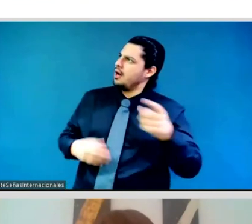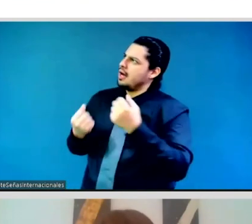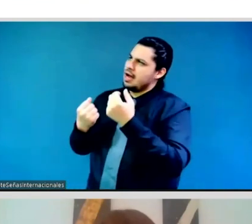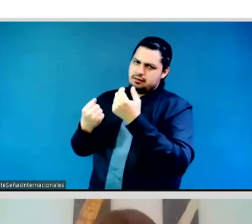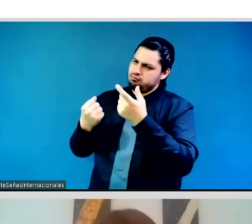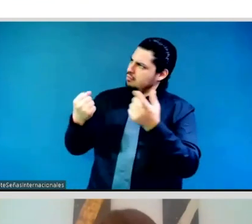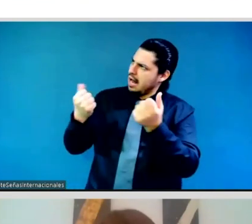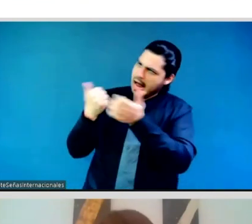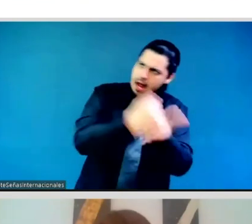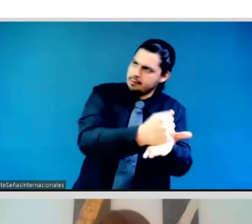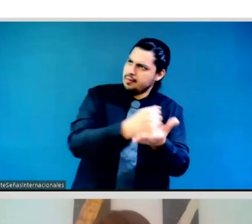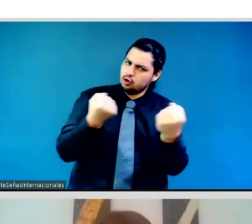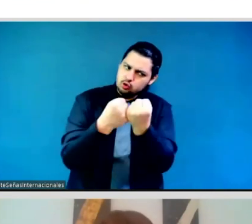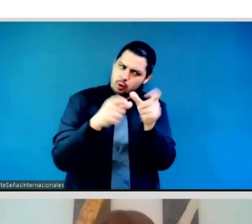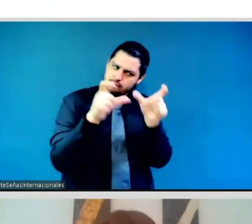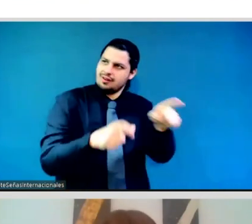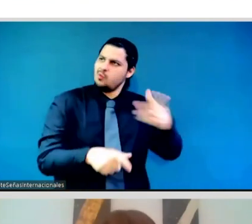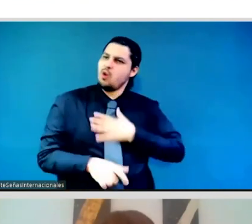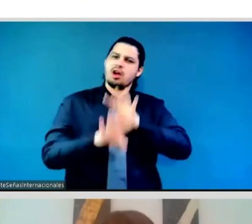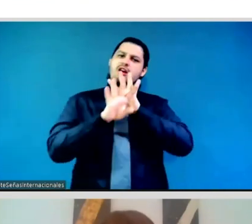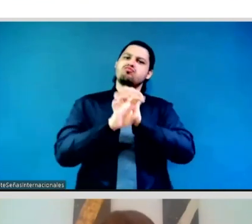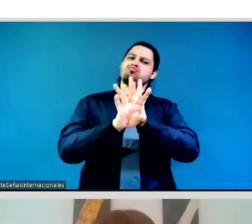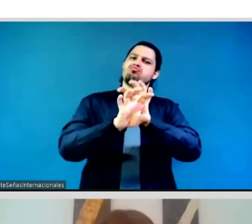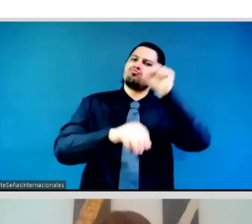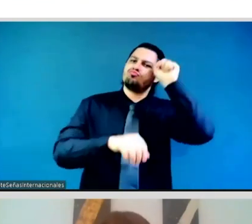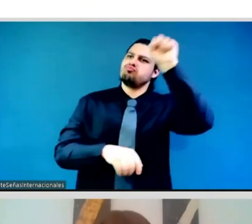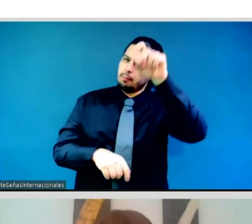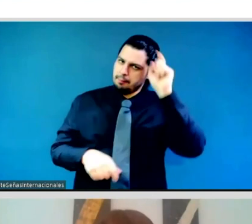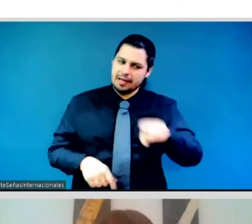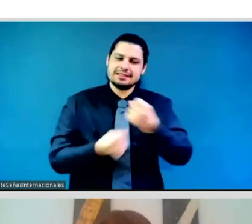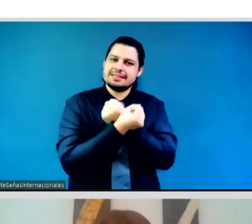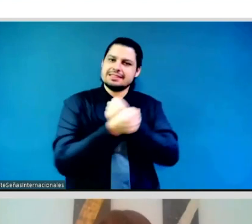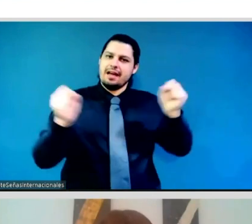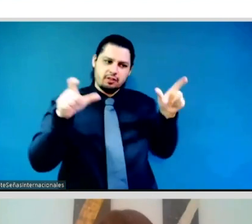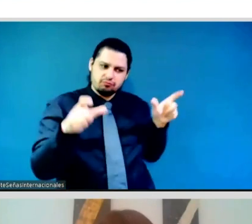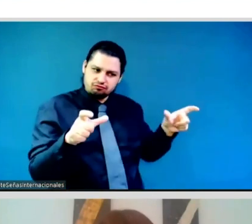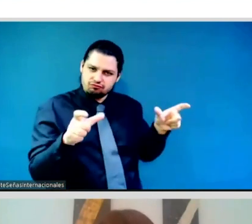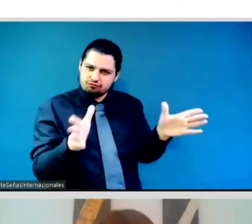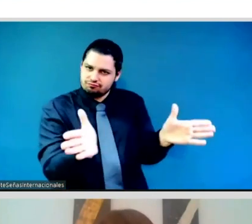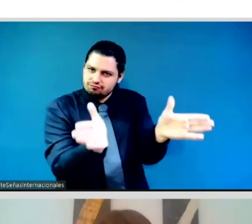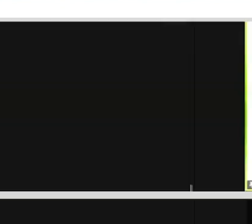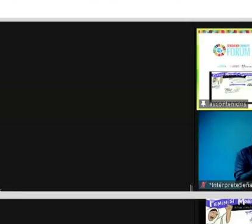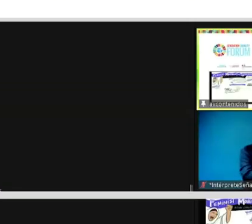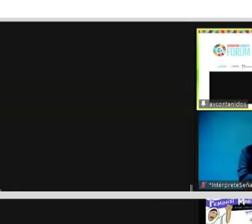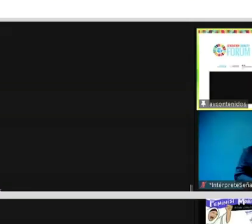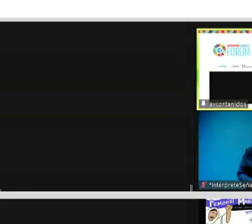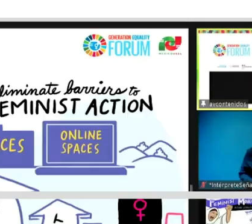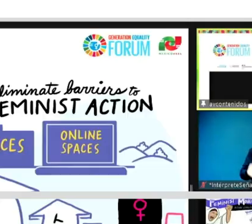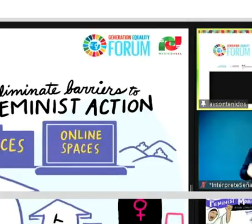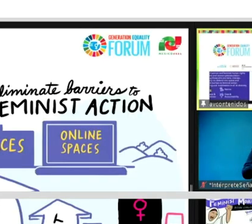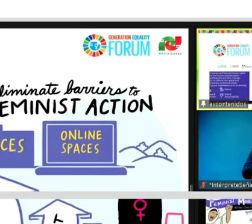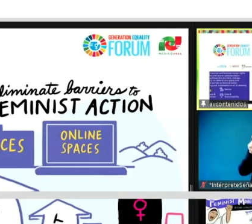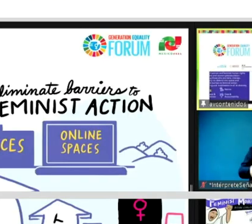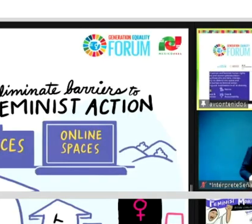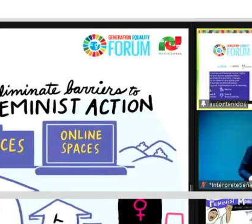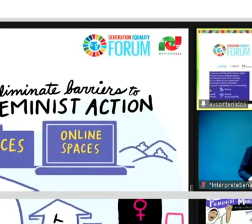personal data, define clear limits for surveillance, avoid overly broad definition of who is a terrorist, for